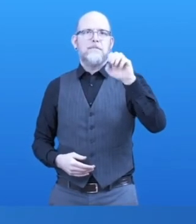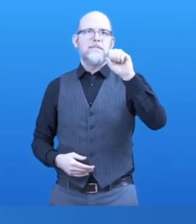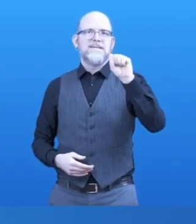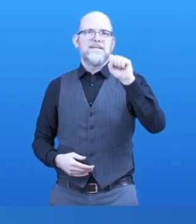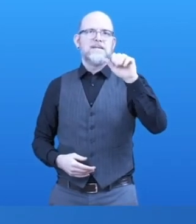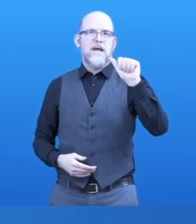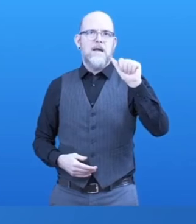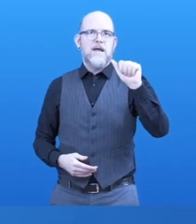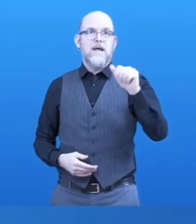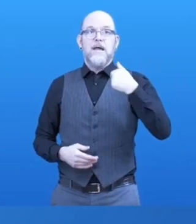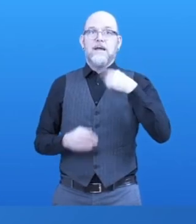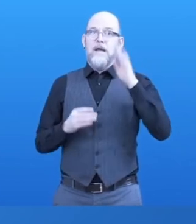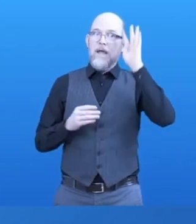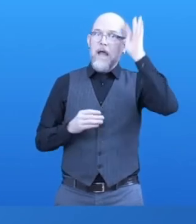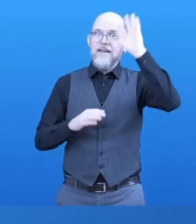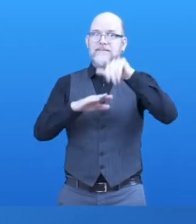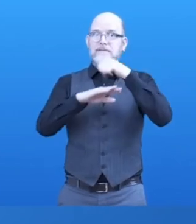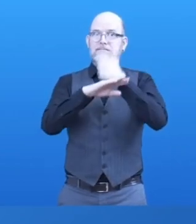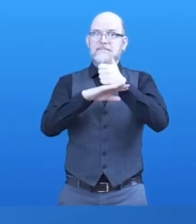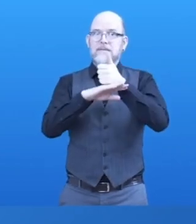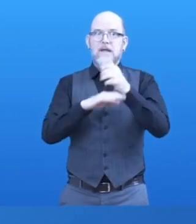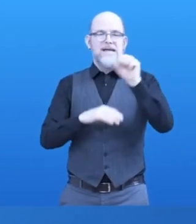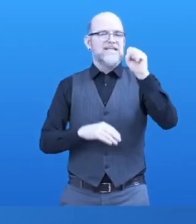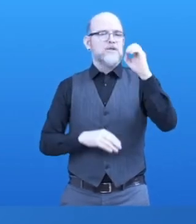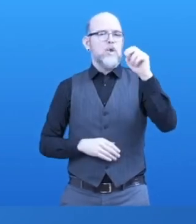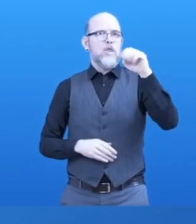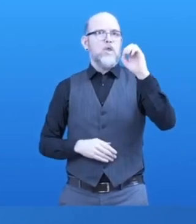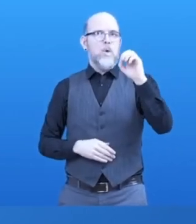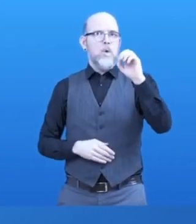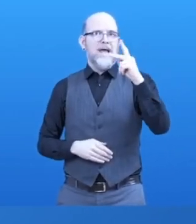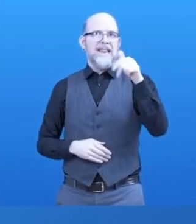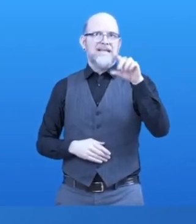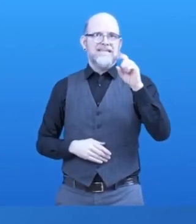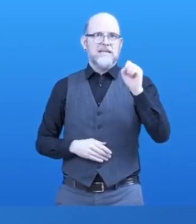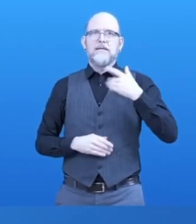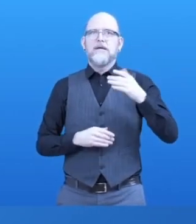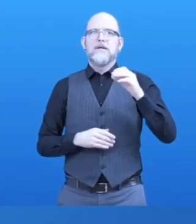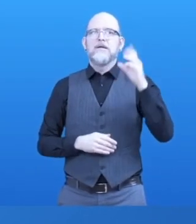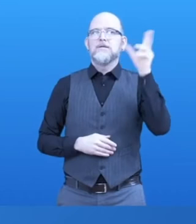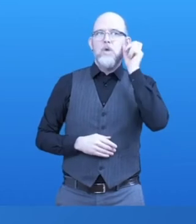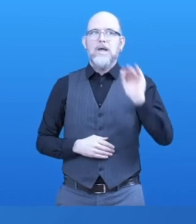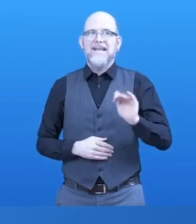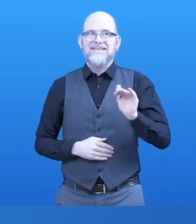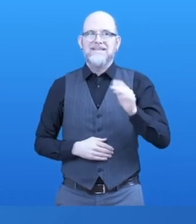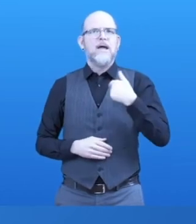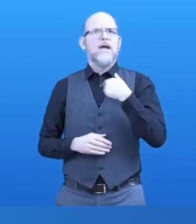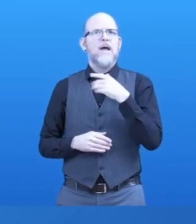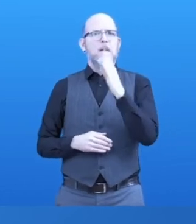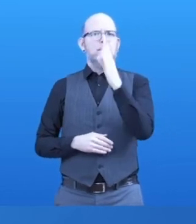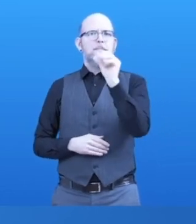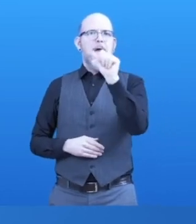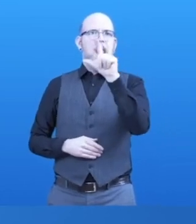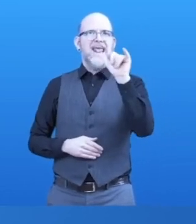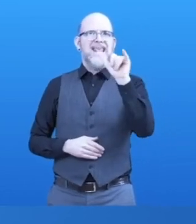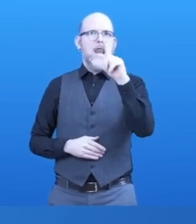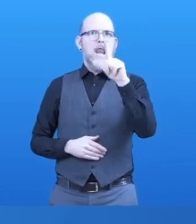Boldly Lent Educational Apps, early learning technology supporting children who are blind or visually impaired in developing essential